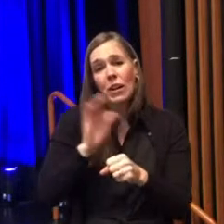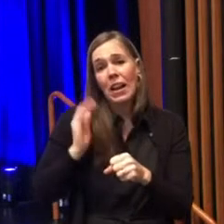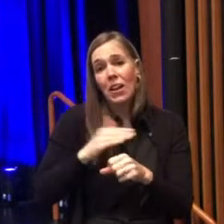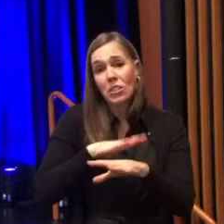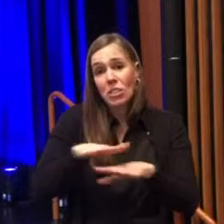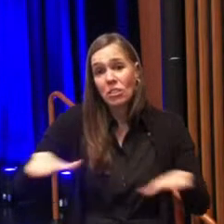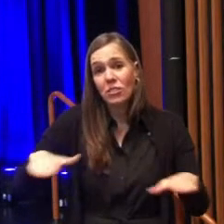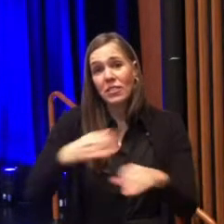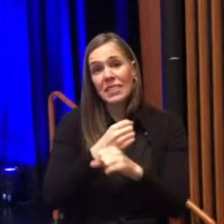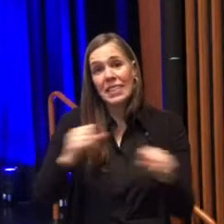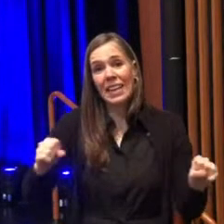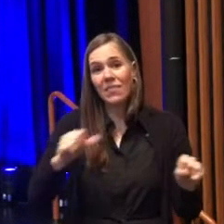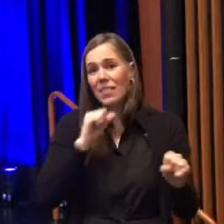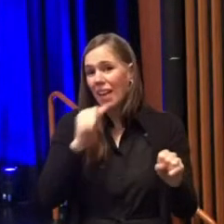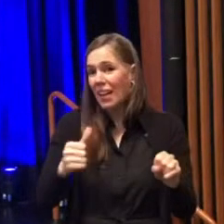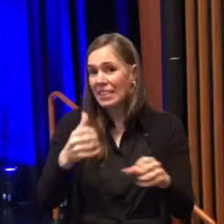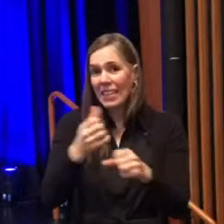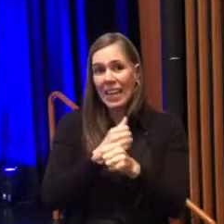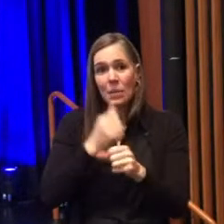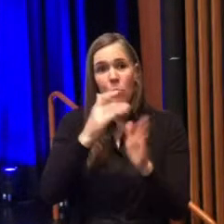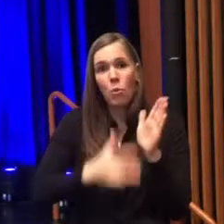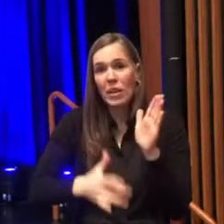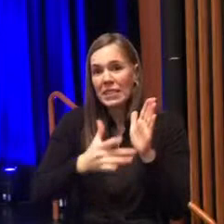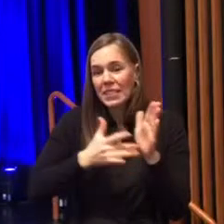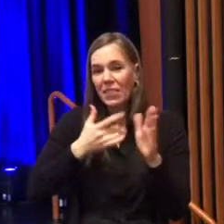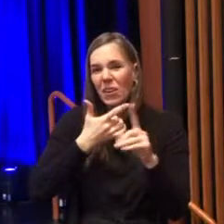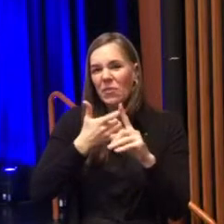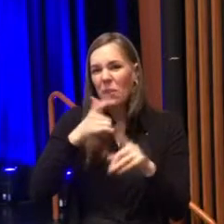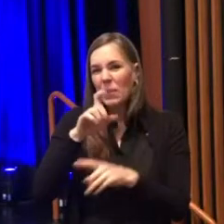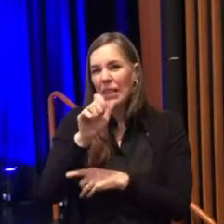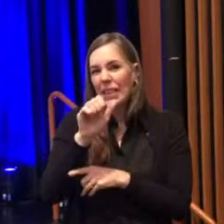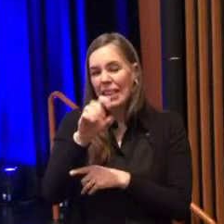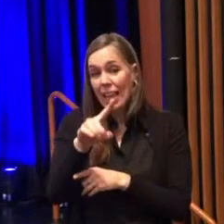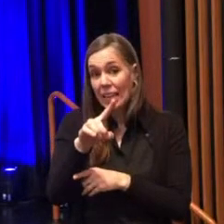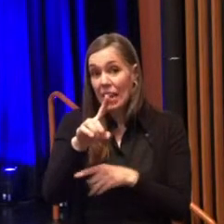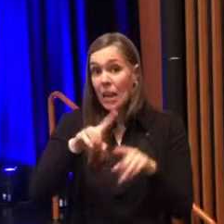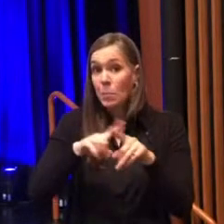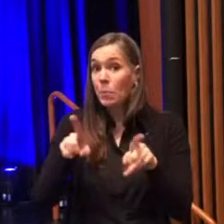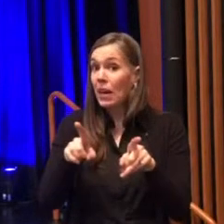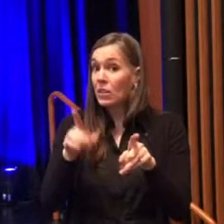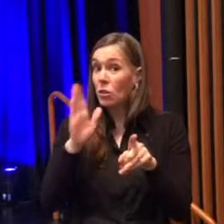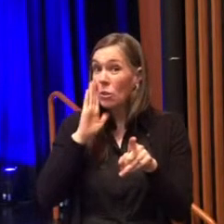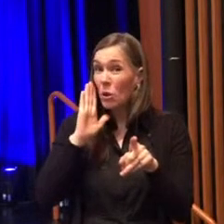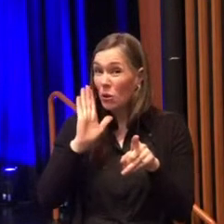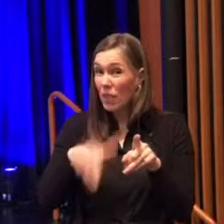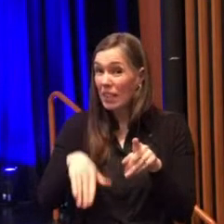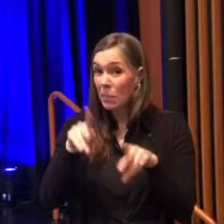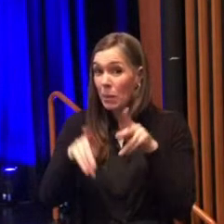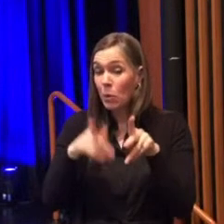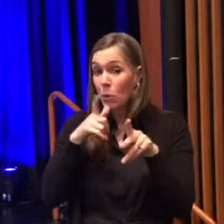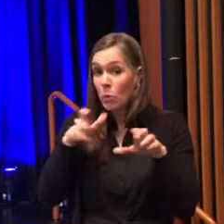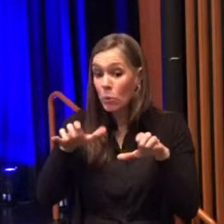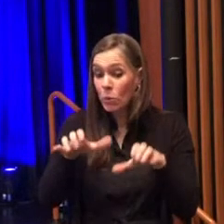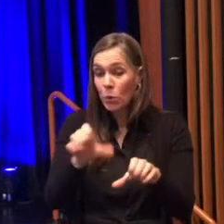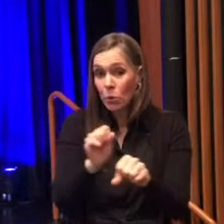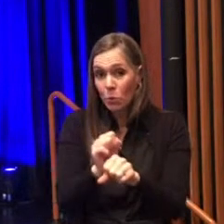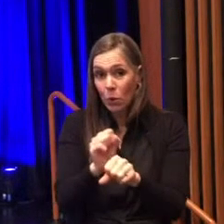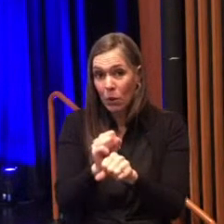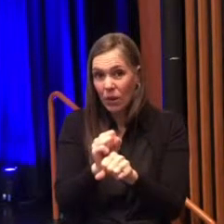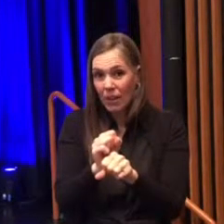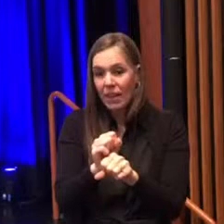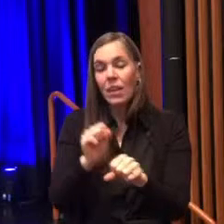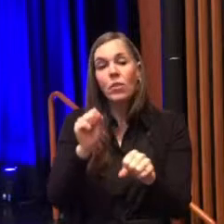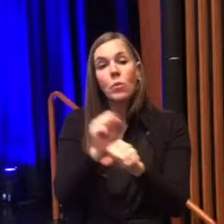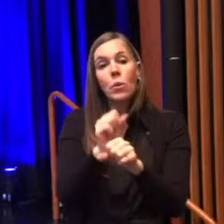are safe from lead poisoning what we haven't talked much about yet are those who do the remediation local contractors and